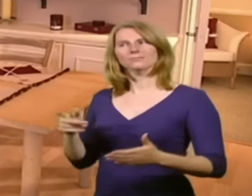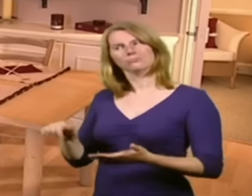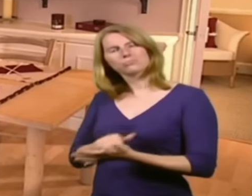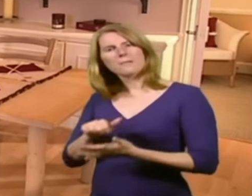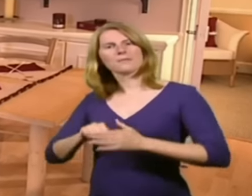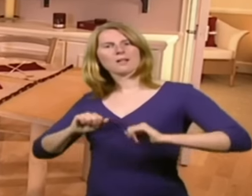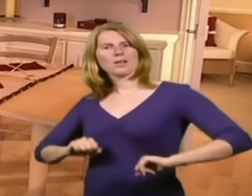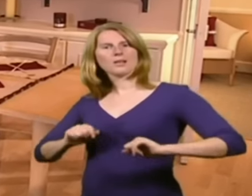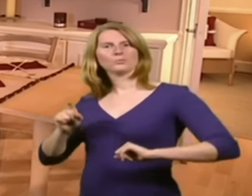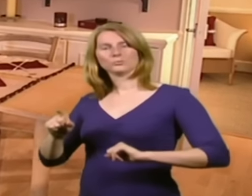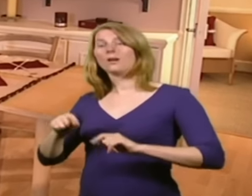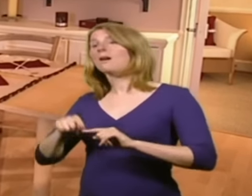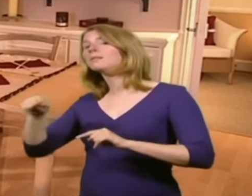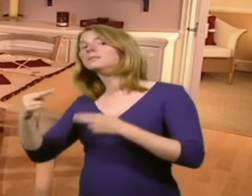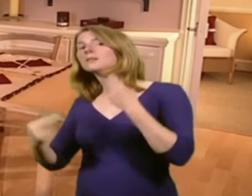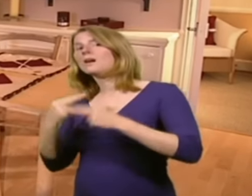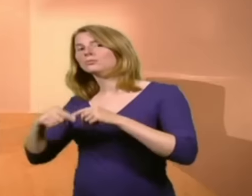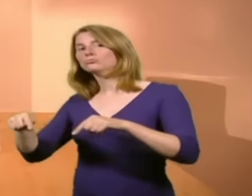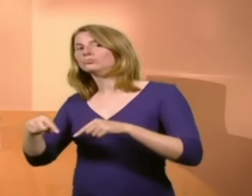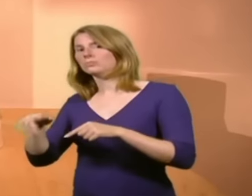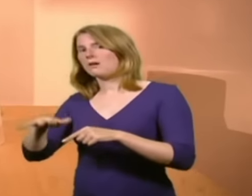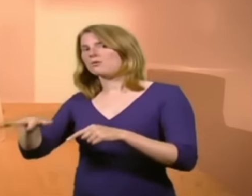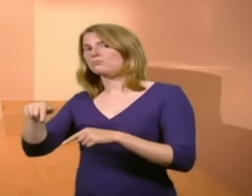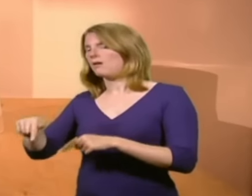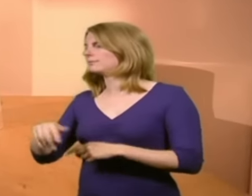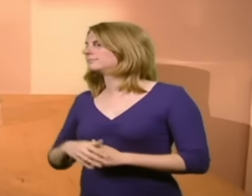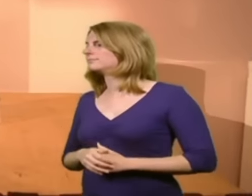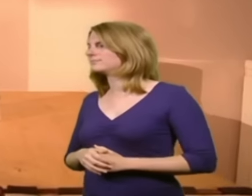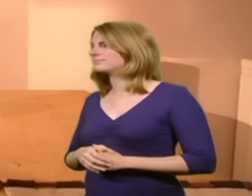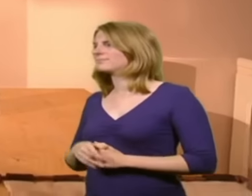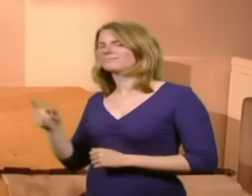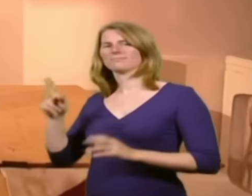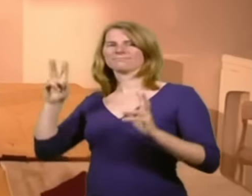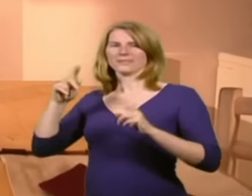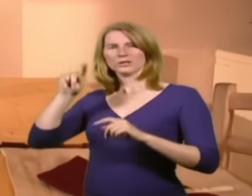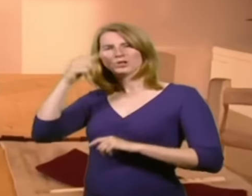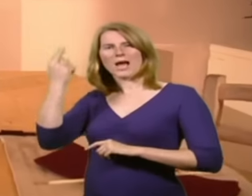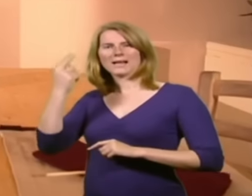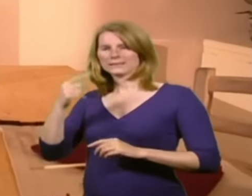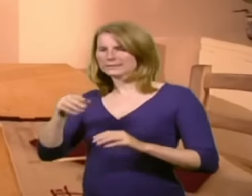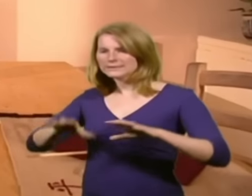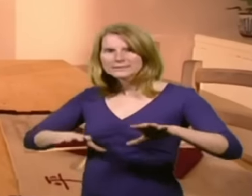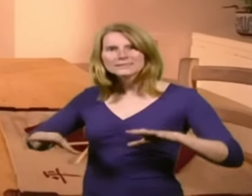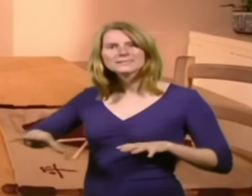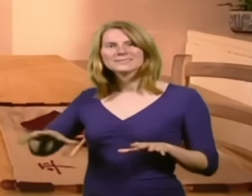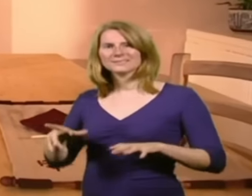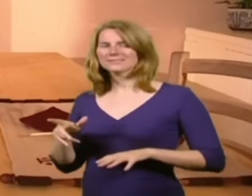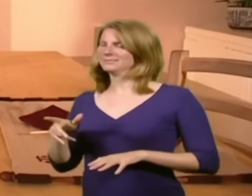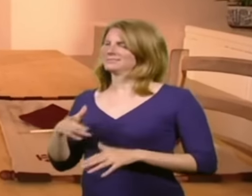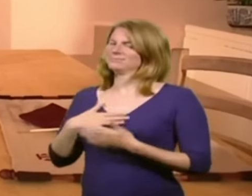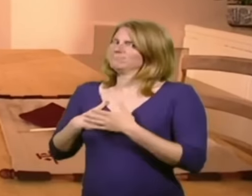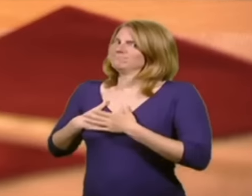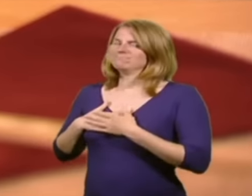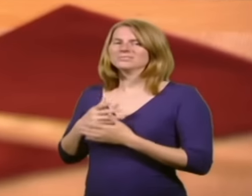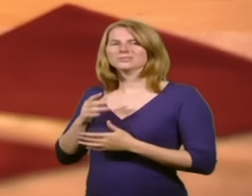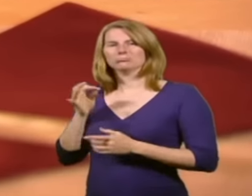as well as a dining area. And you've taken this Chinese zeny thing to extremes. I love it. Very nice.